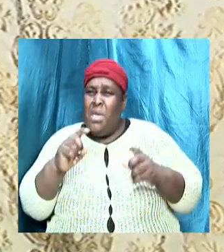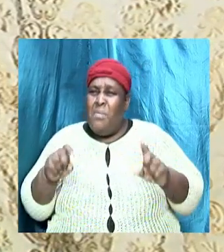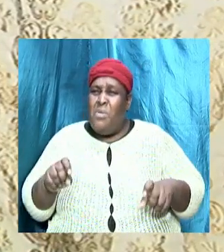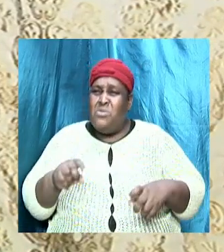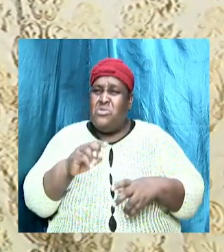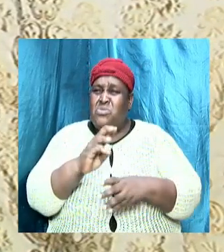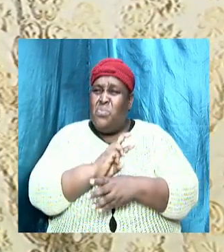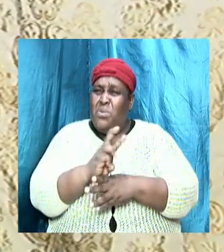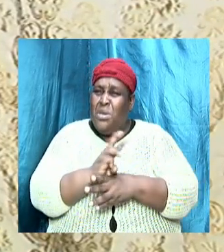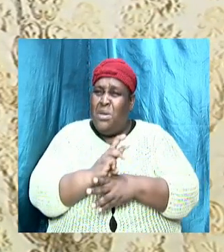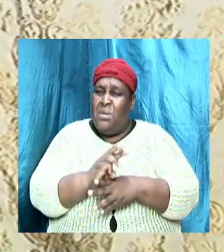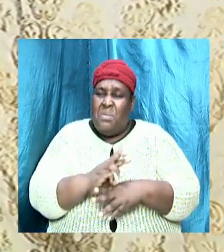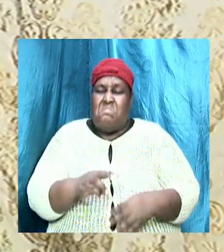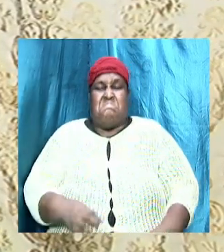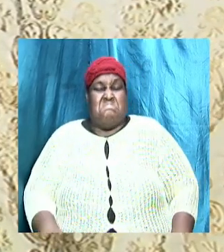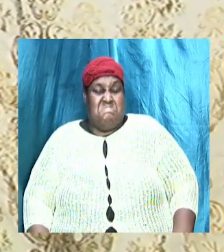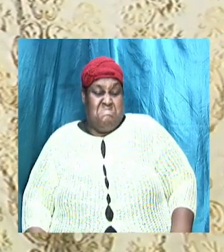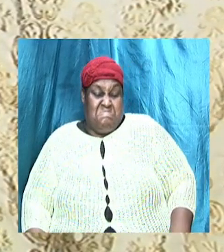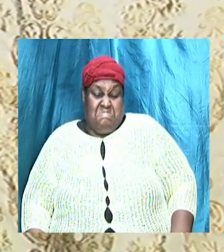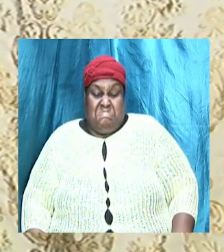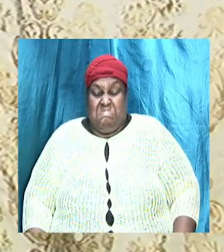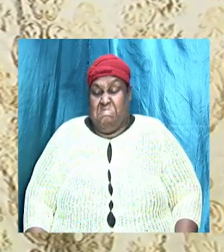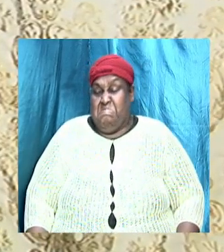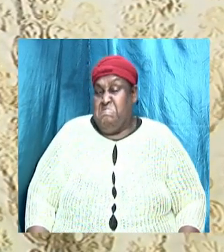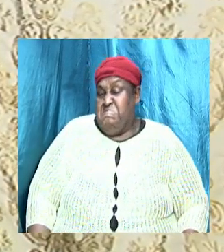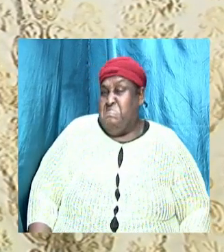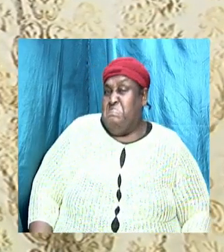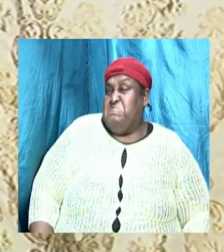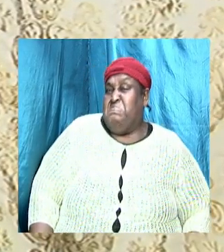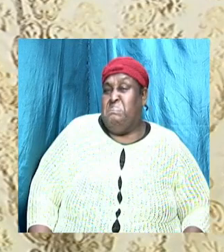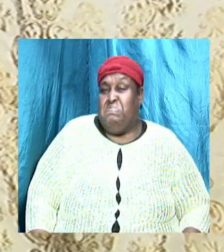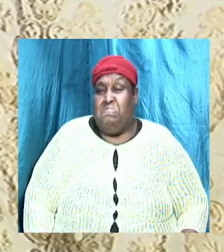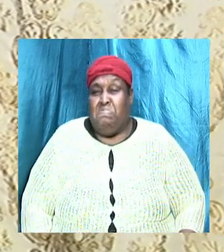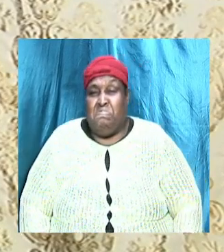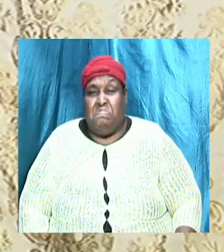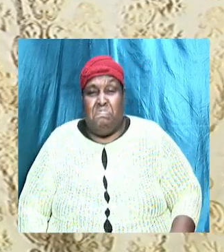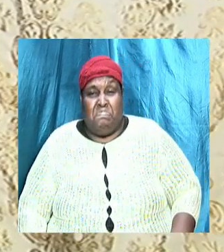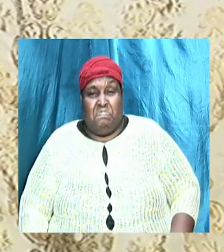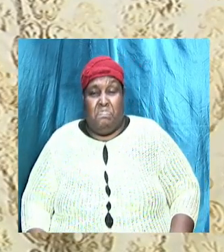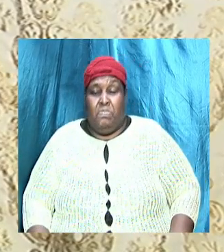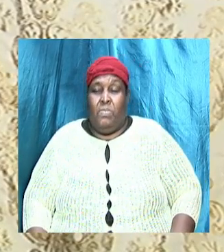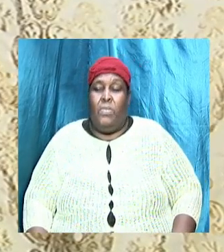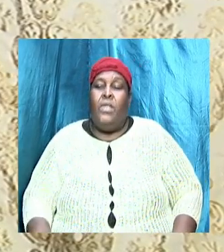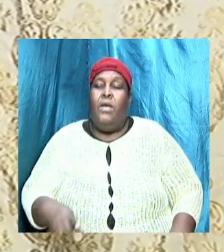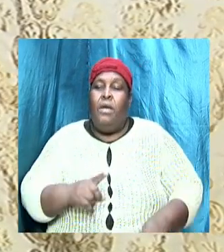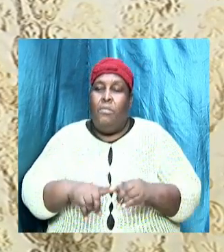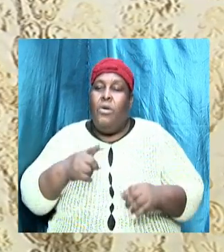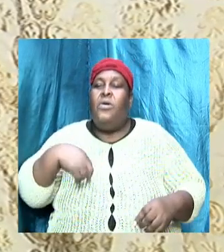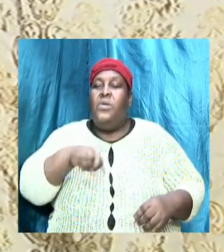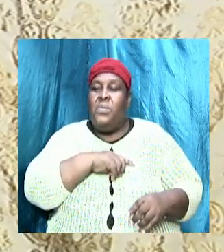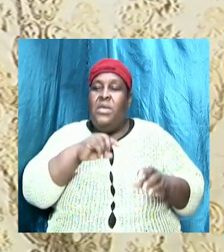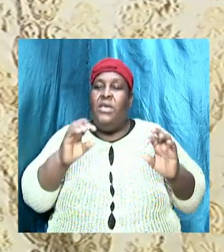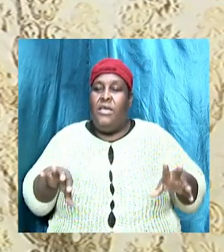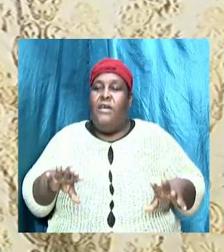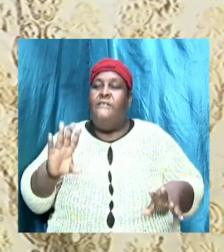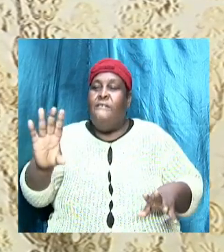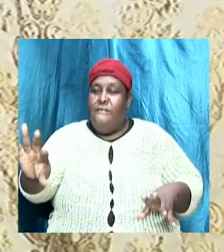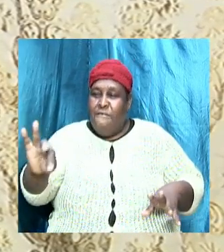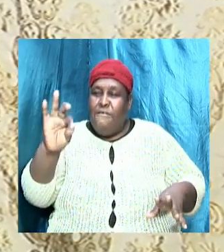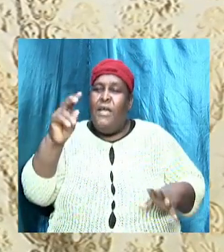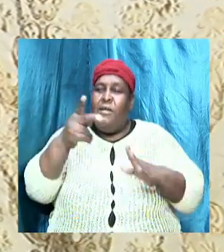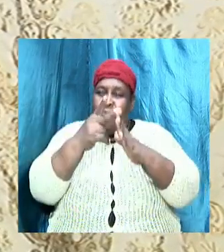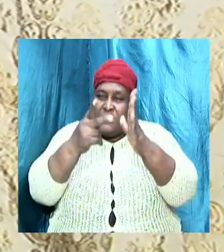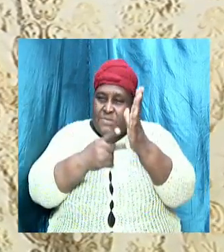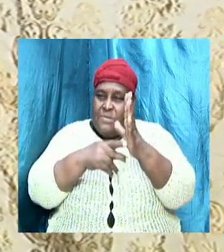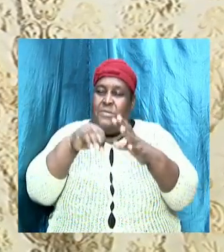we can find the principles in scriptures to guide us how we live.